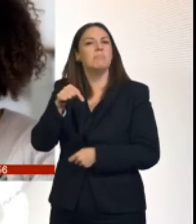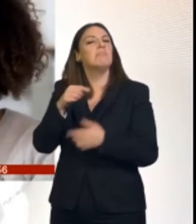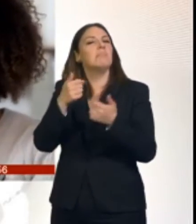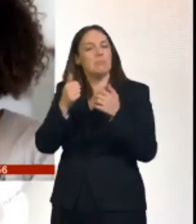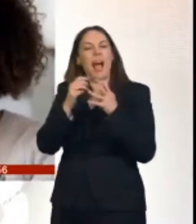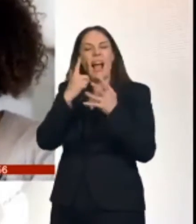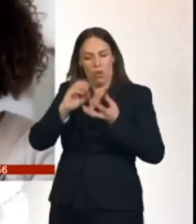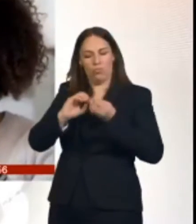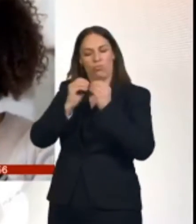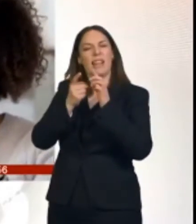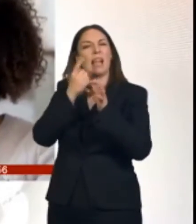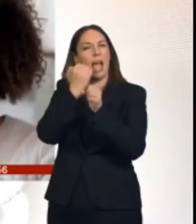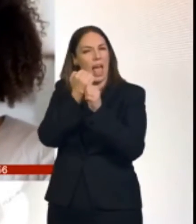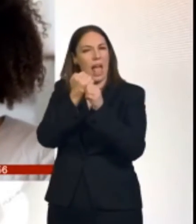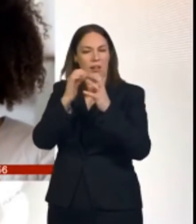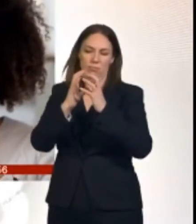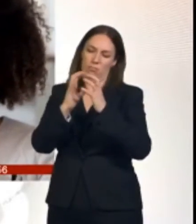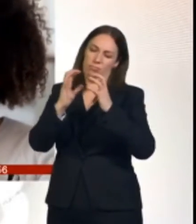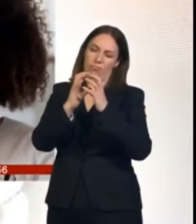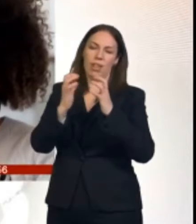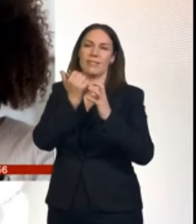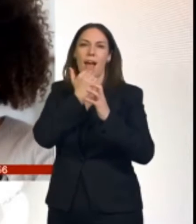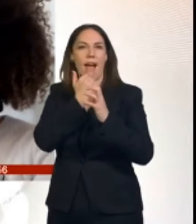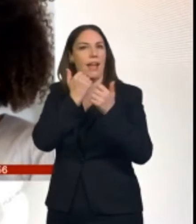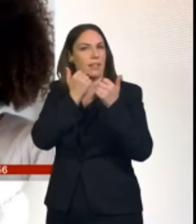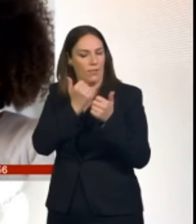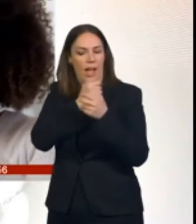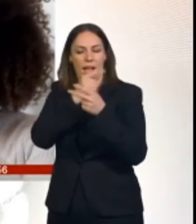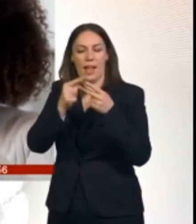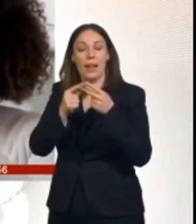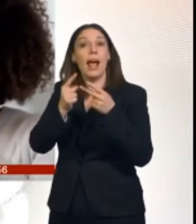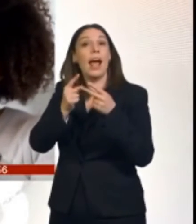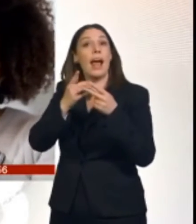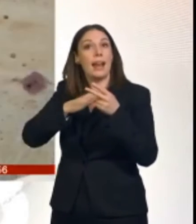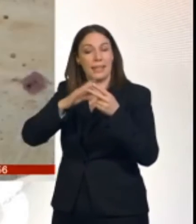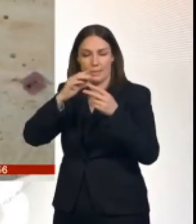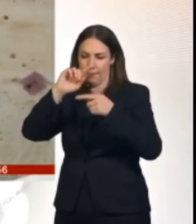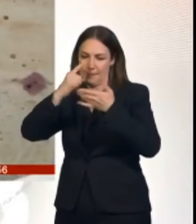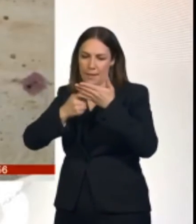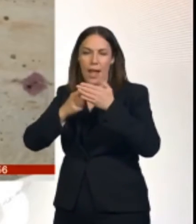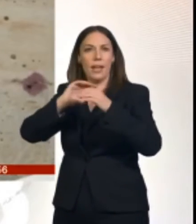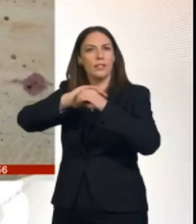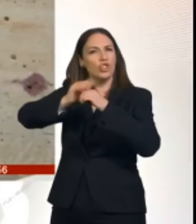this tiny egg that I'm doing, and also control the shell thickness.